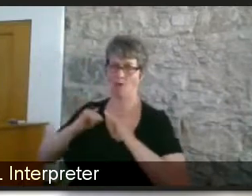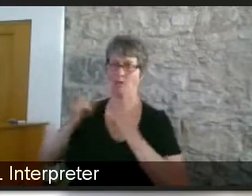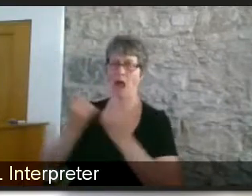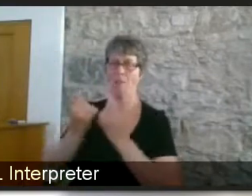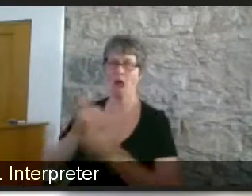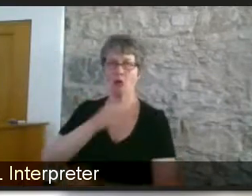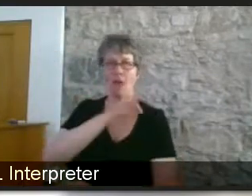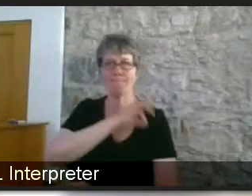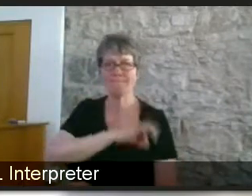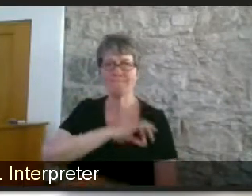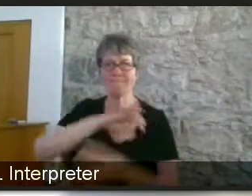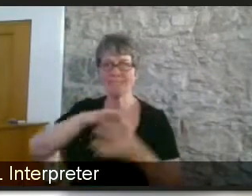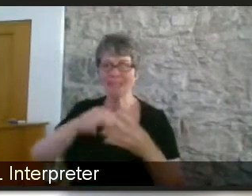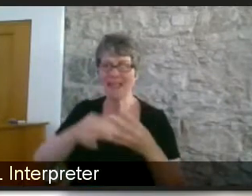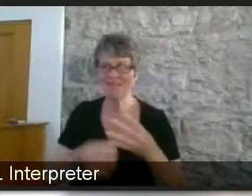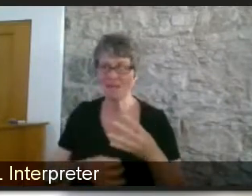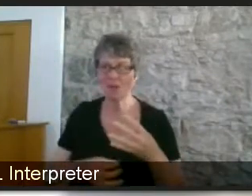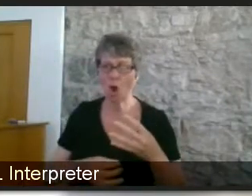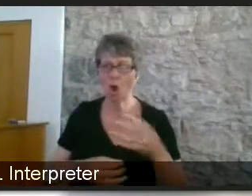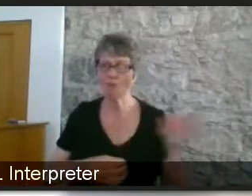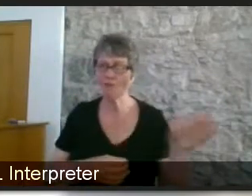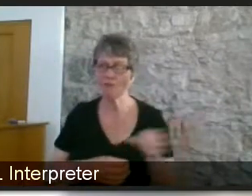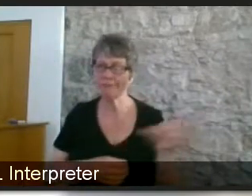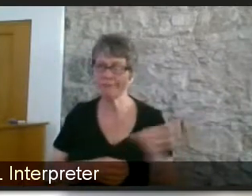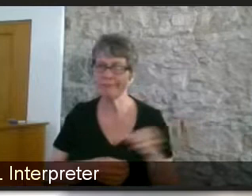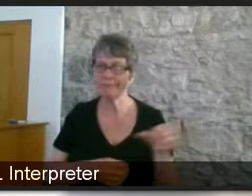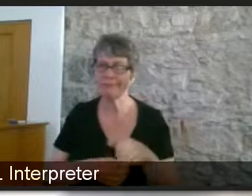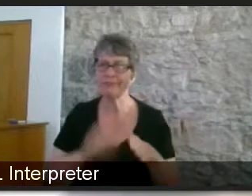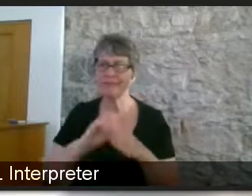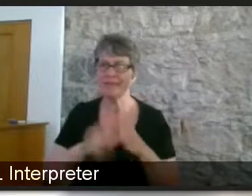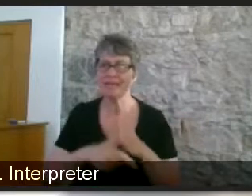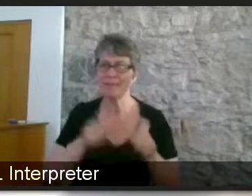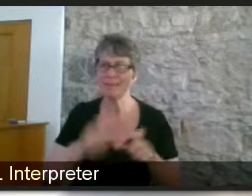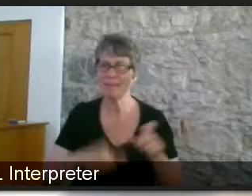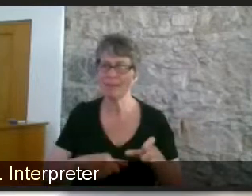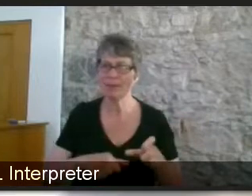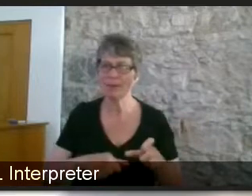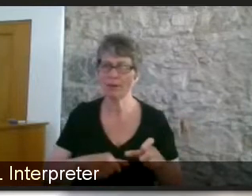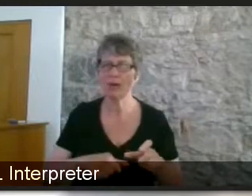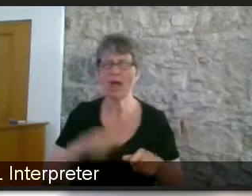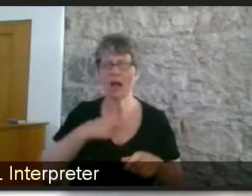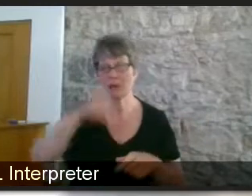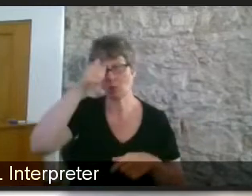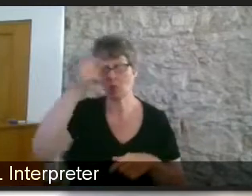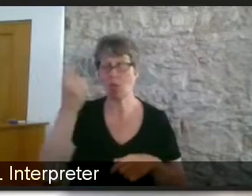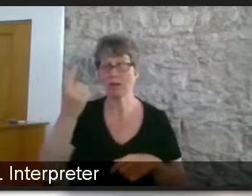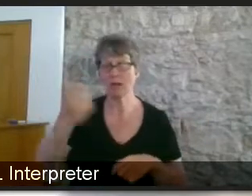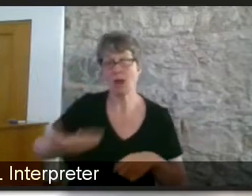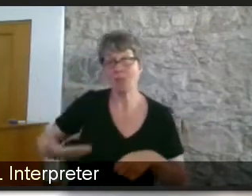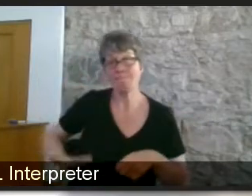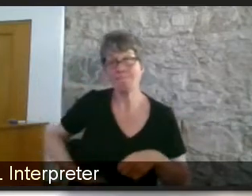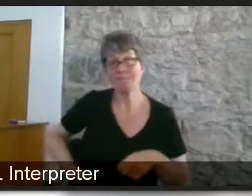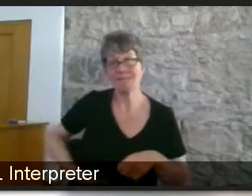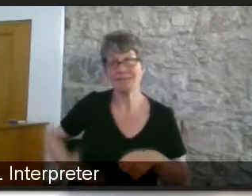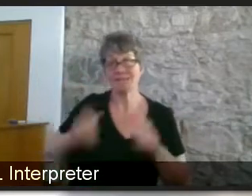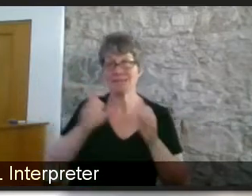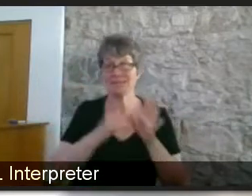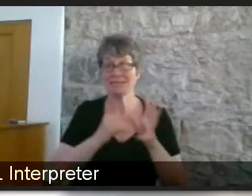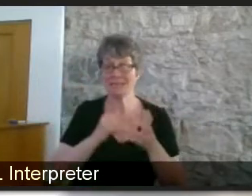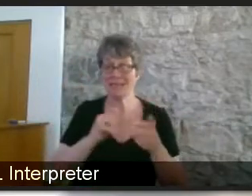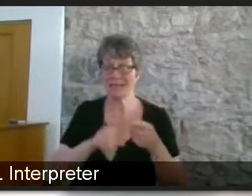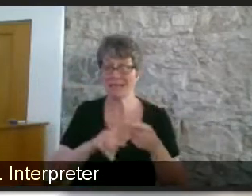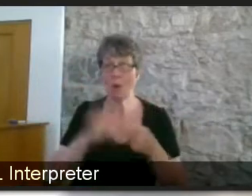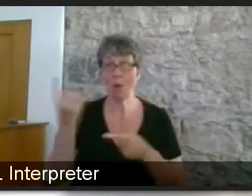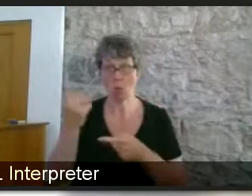employing disabled people um and it is a business case i know of one um i'll make them name this one bank that